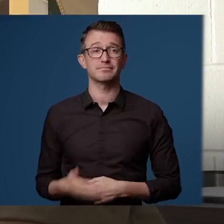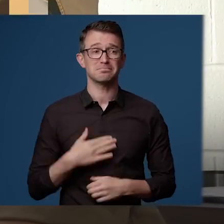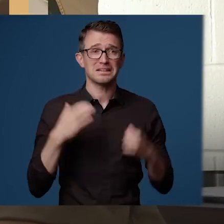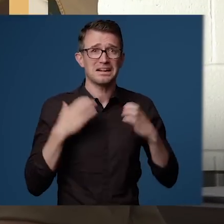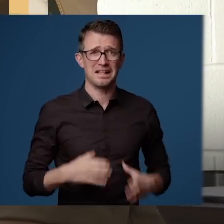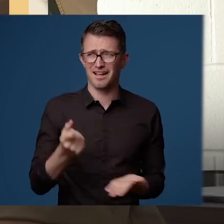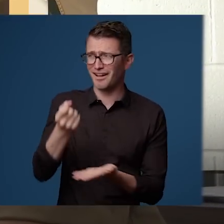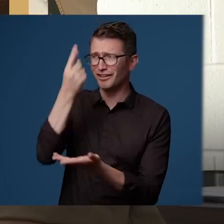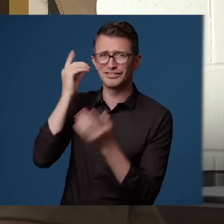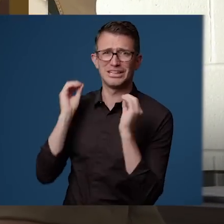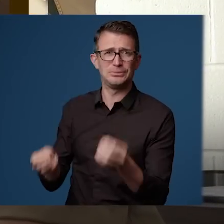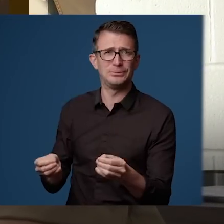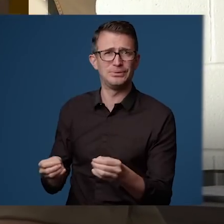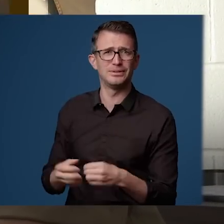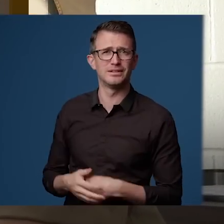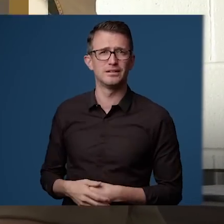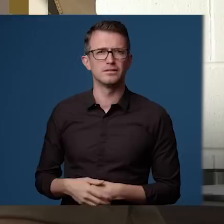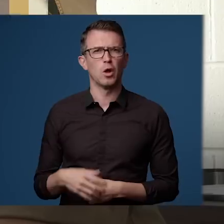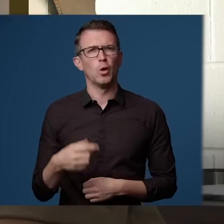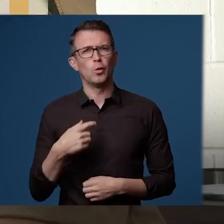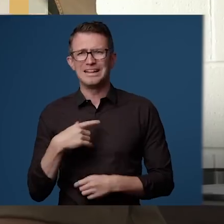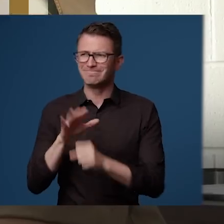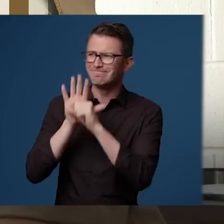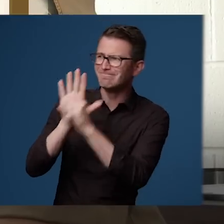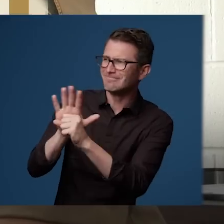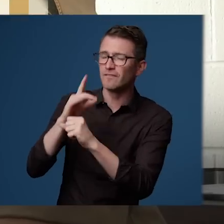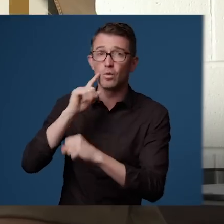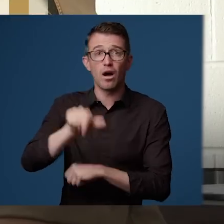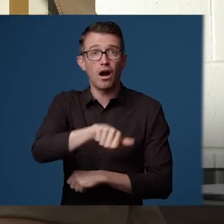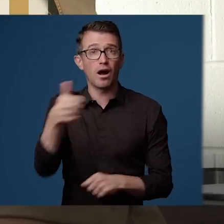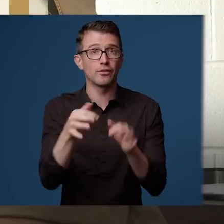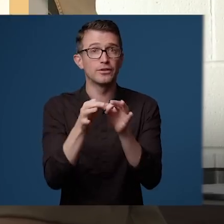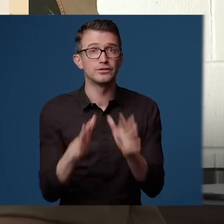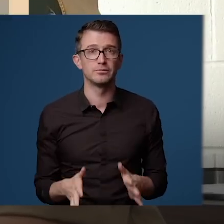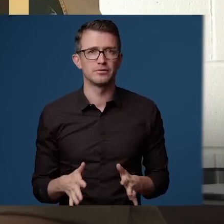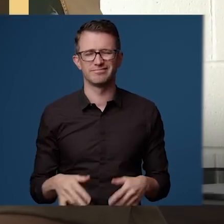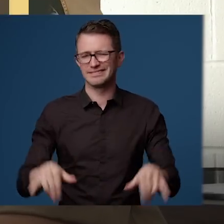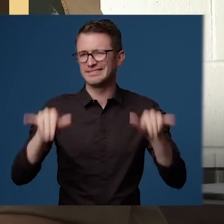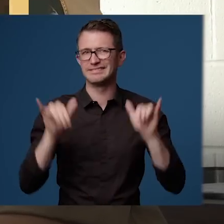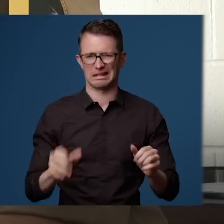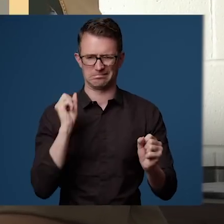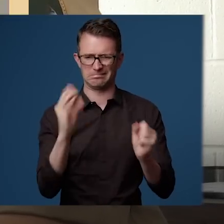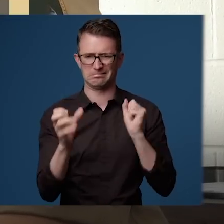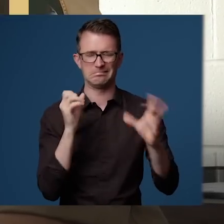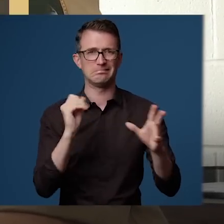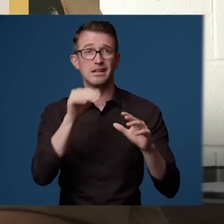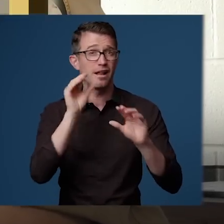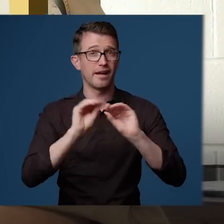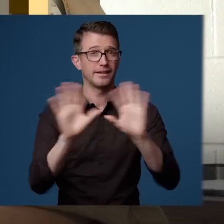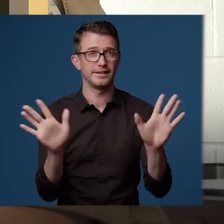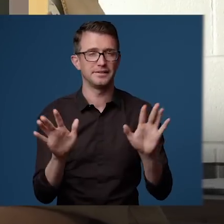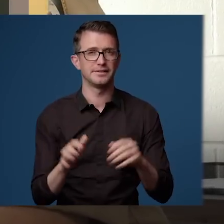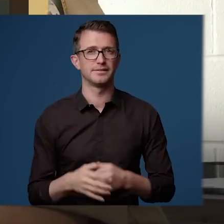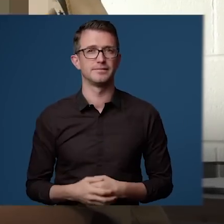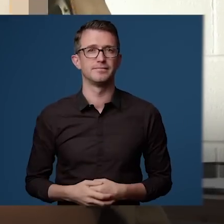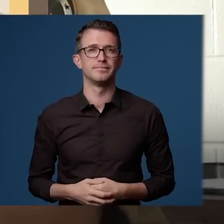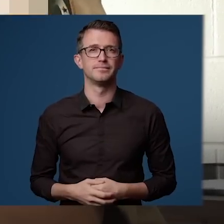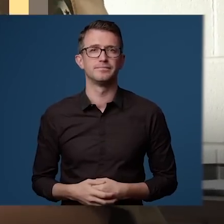My client did not understand what she was saying. We pushed for another interpreter but got the same incomprehensible information.